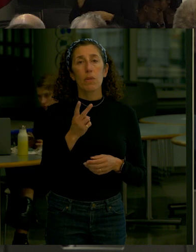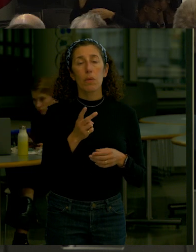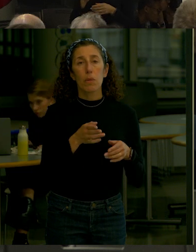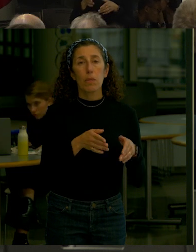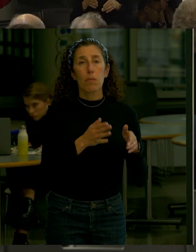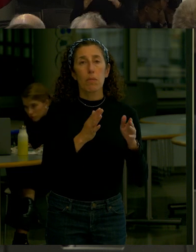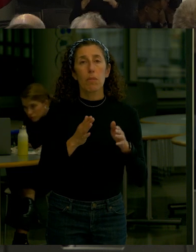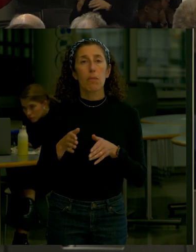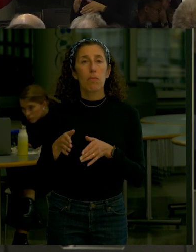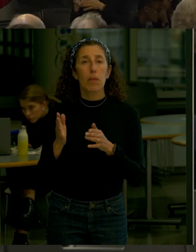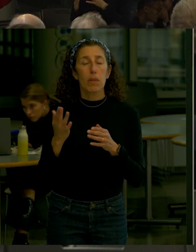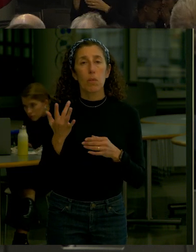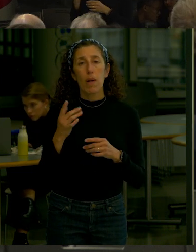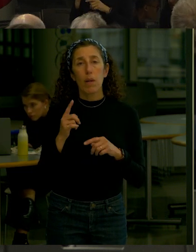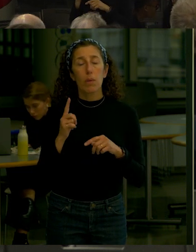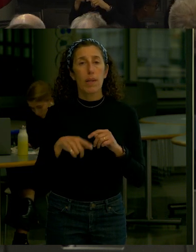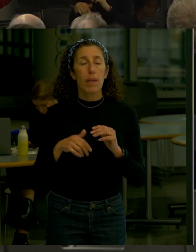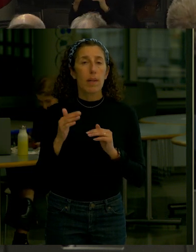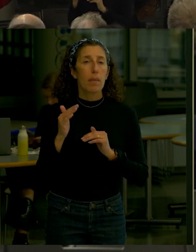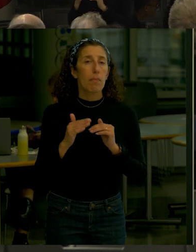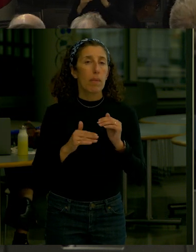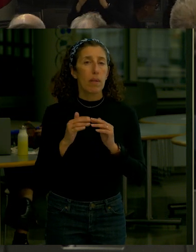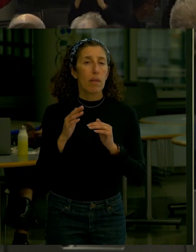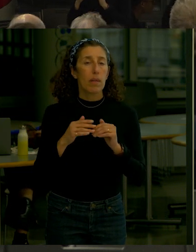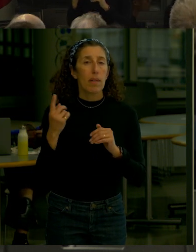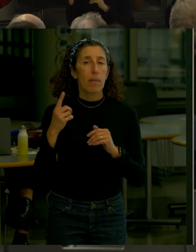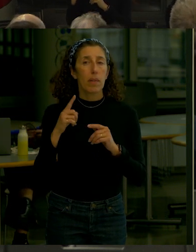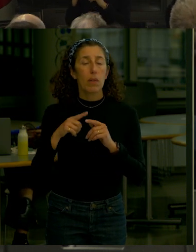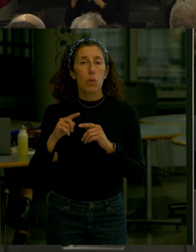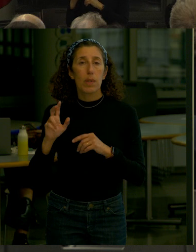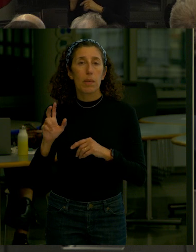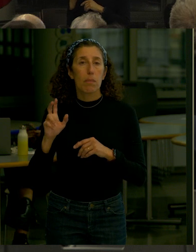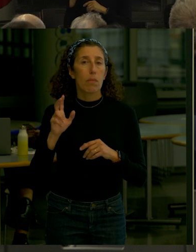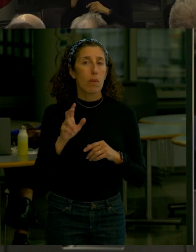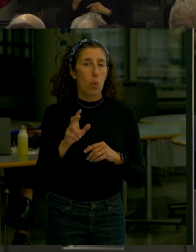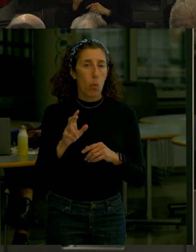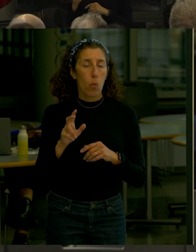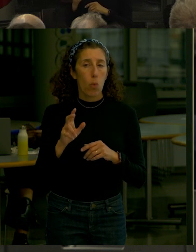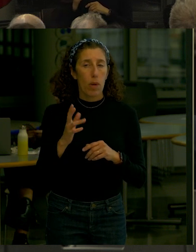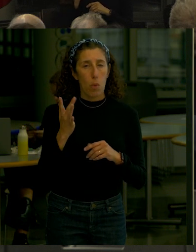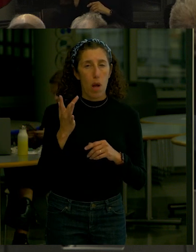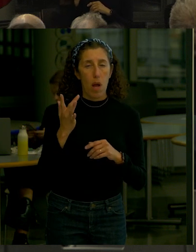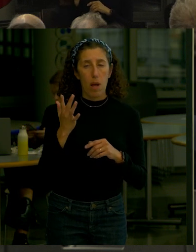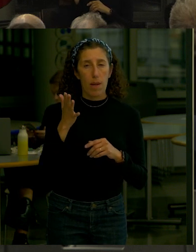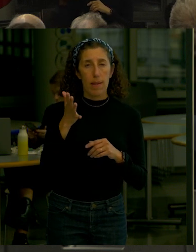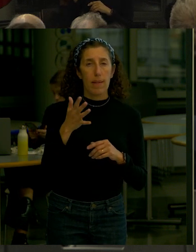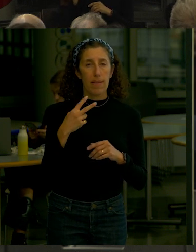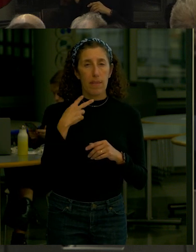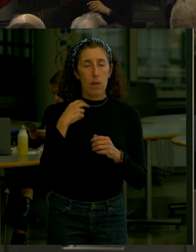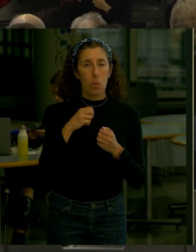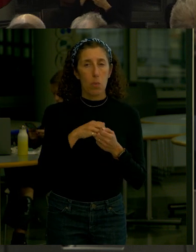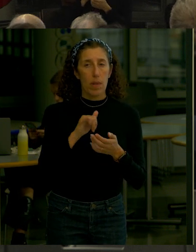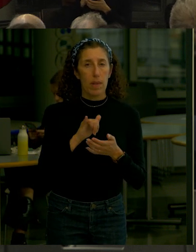go across further inland so you're not worrying about the platform You've got a giant open cul-de-sac at the end If we're